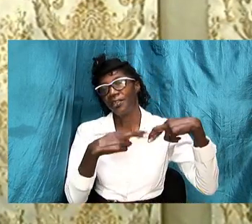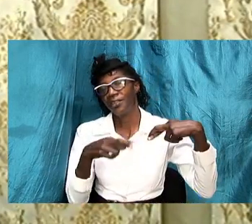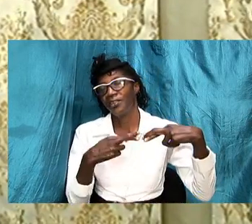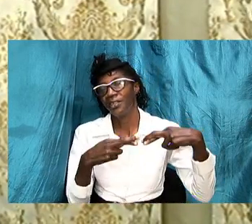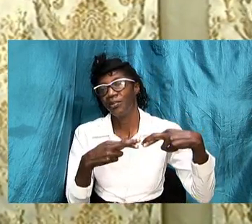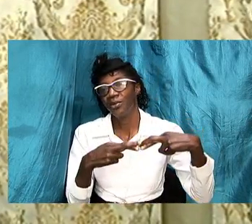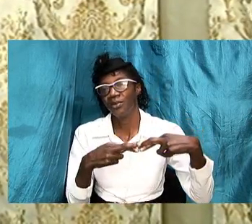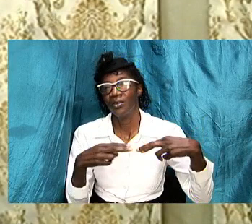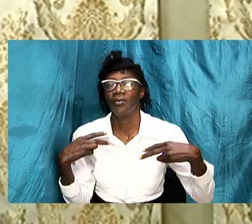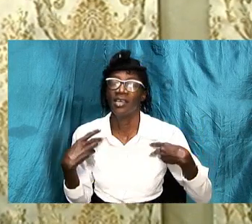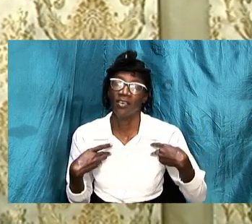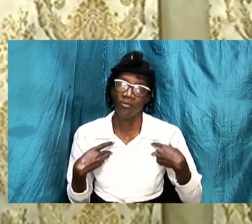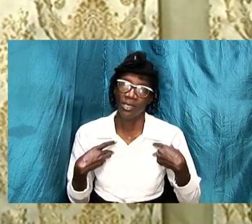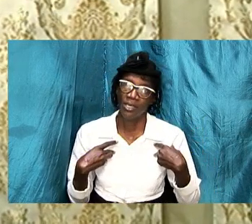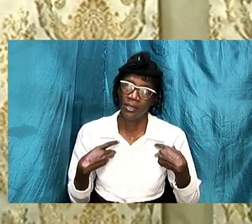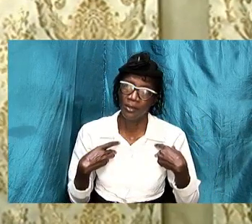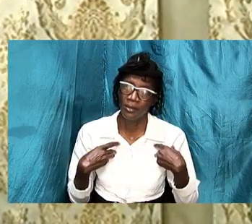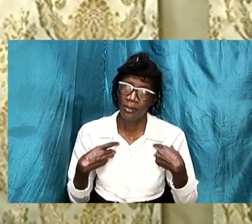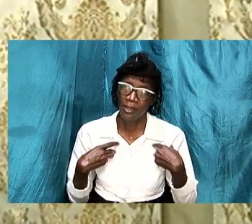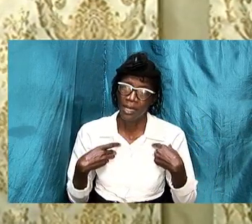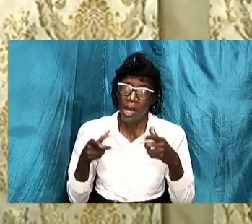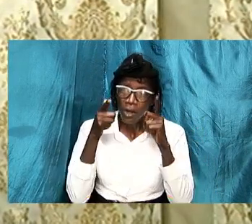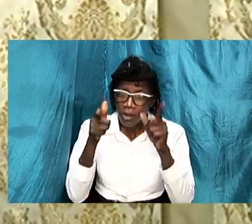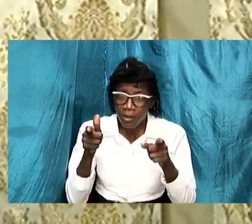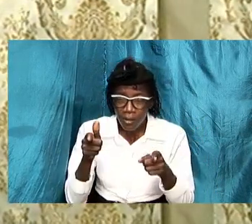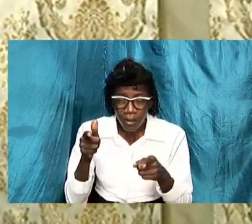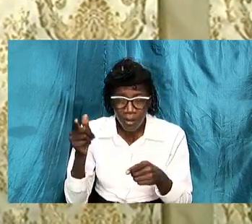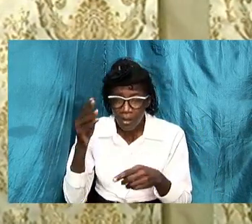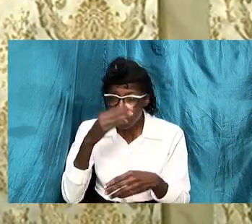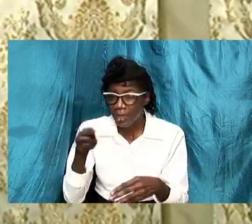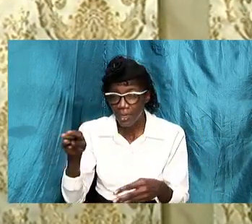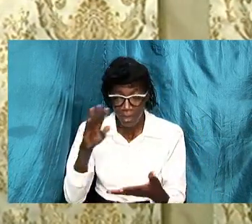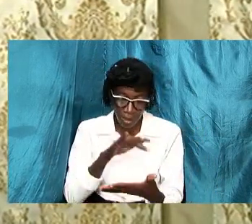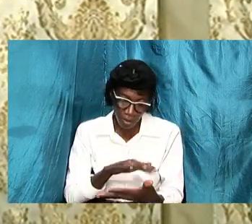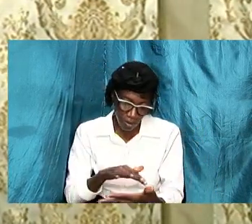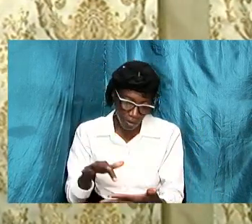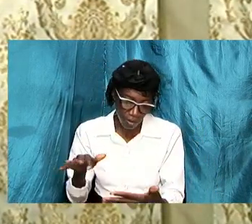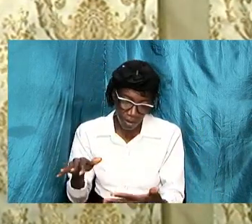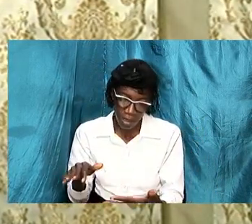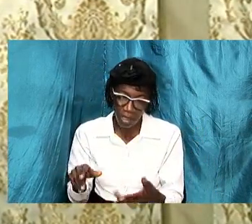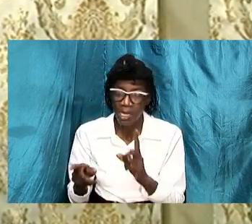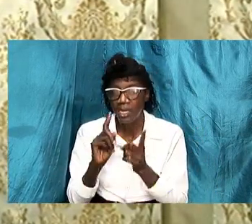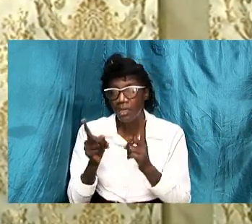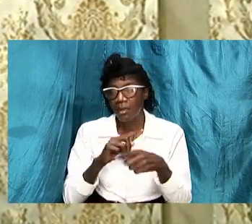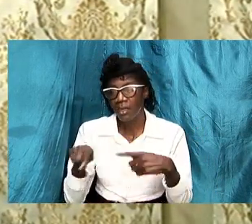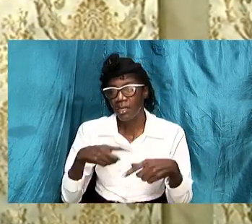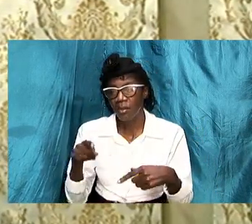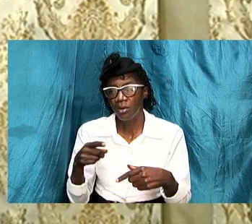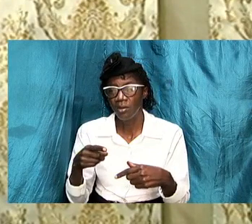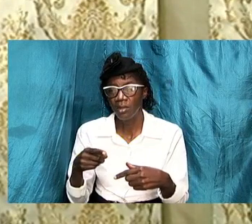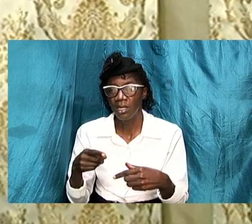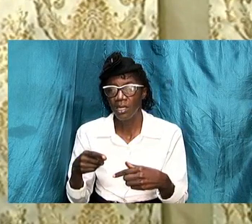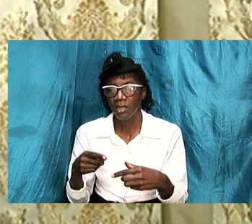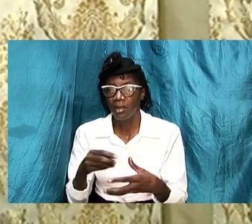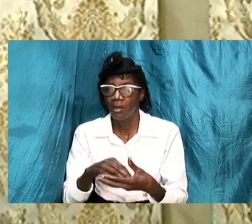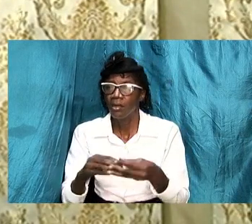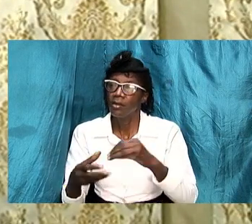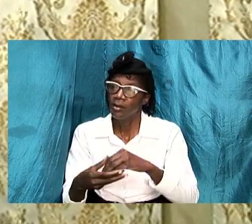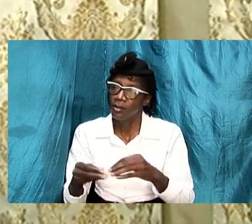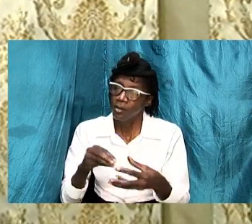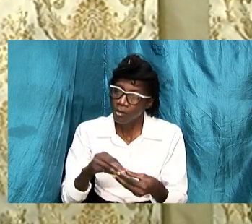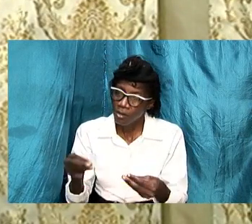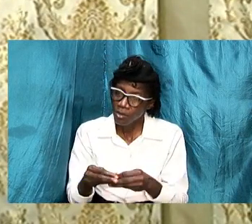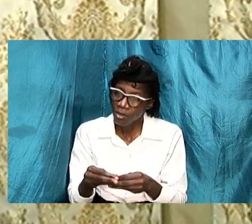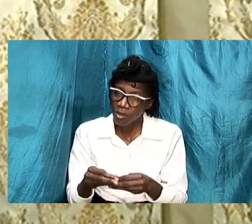have been examining and studying and talking about the subject of